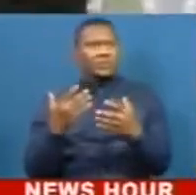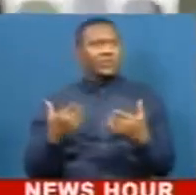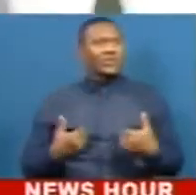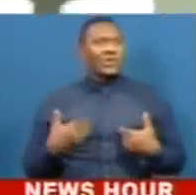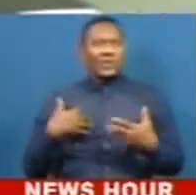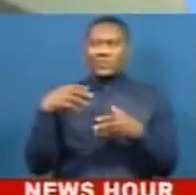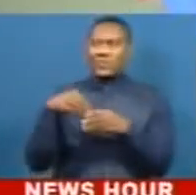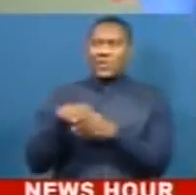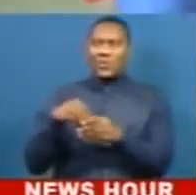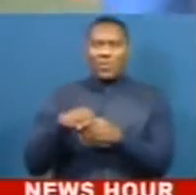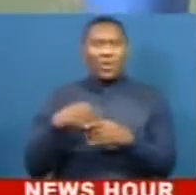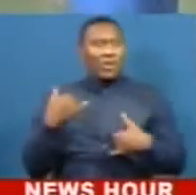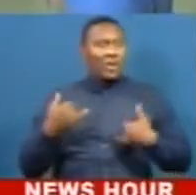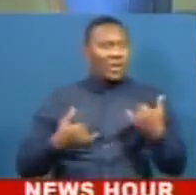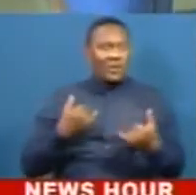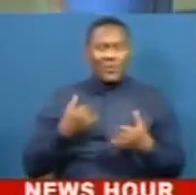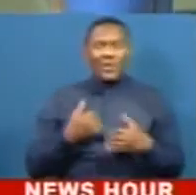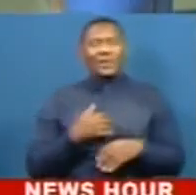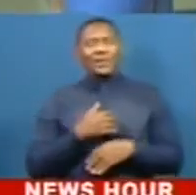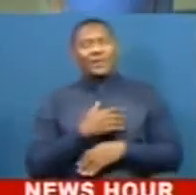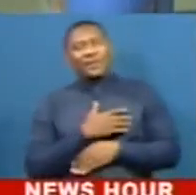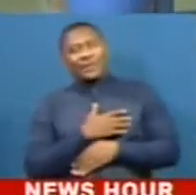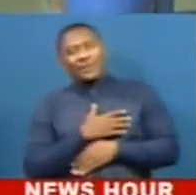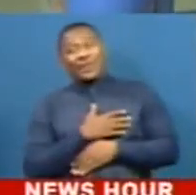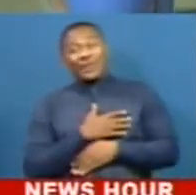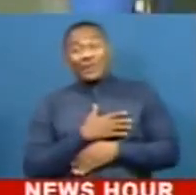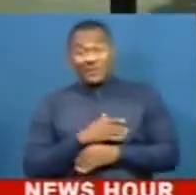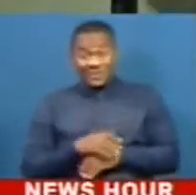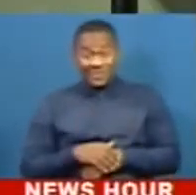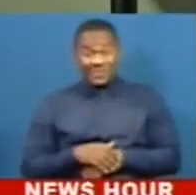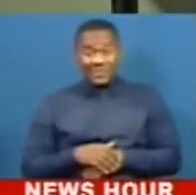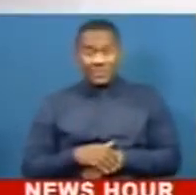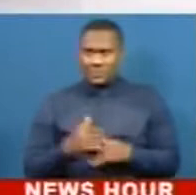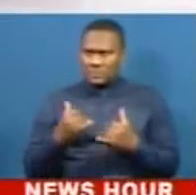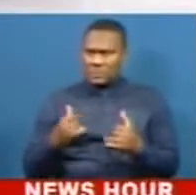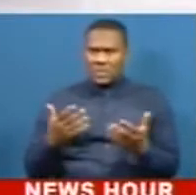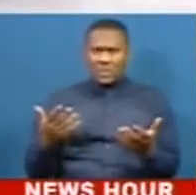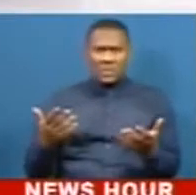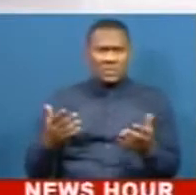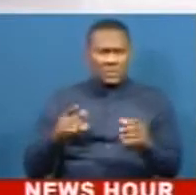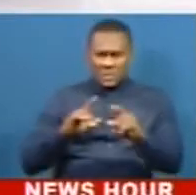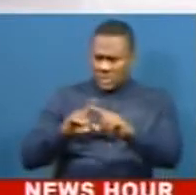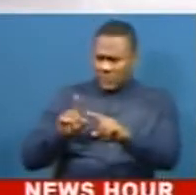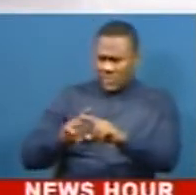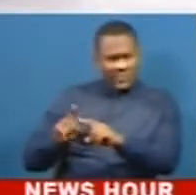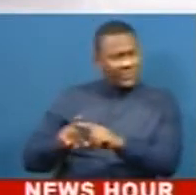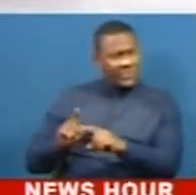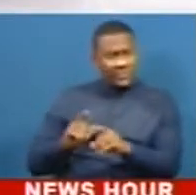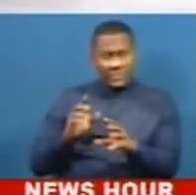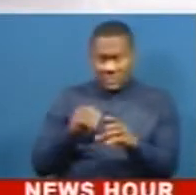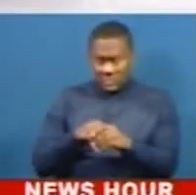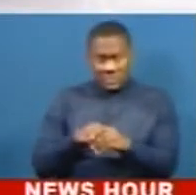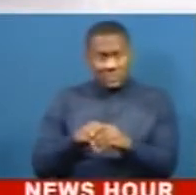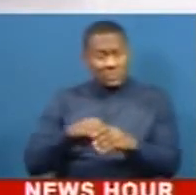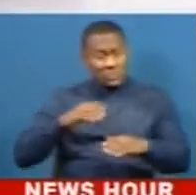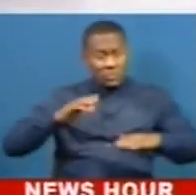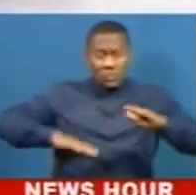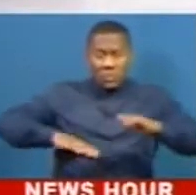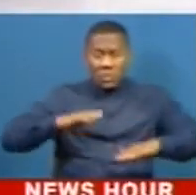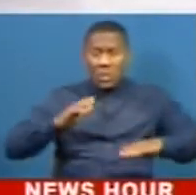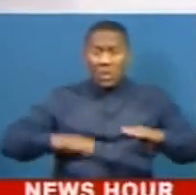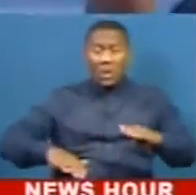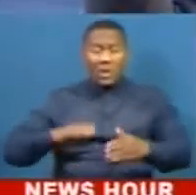source of entertainment and relaxation for many. The industry covers a myriad of disciplines such as drama,